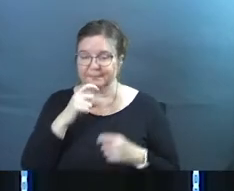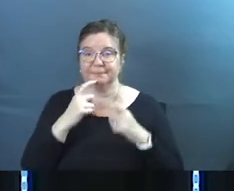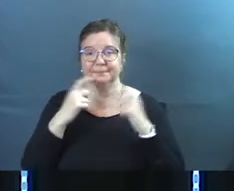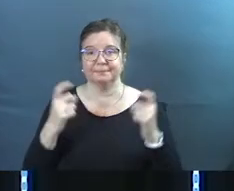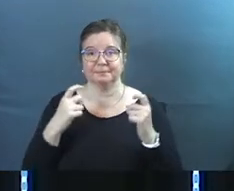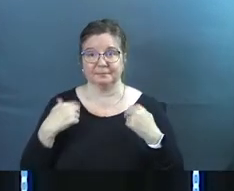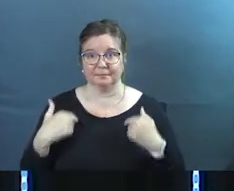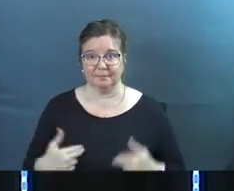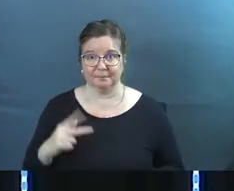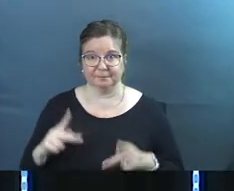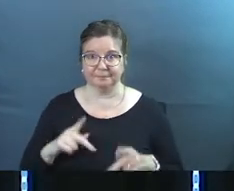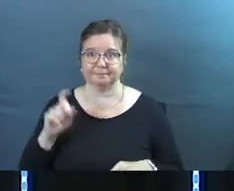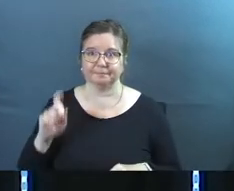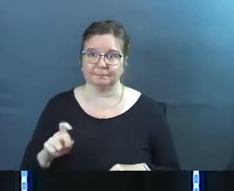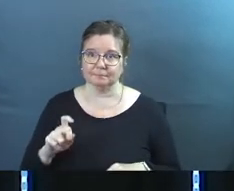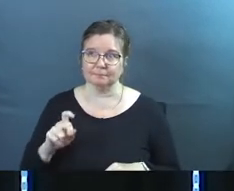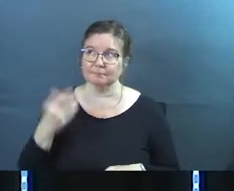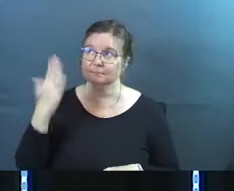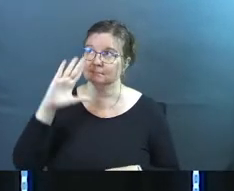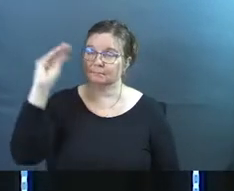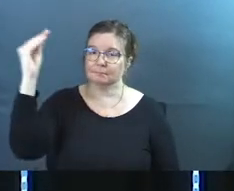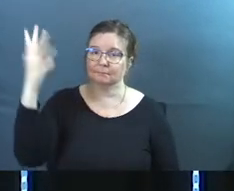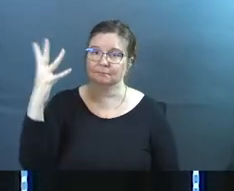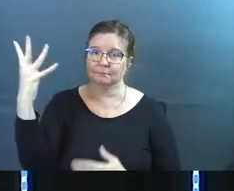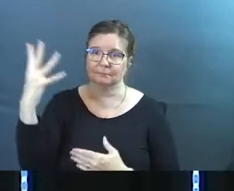human beings in need of God's grace.